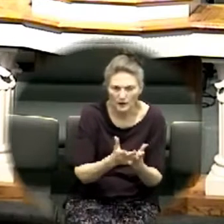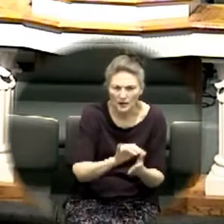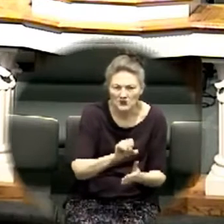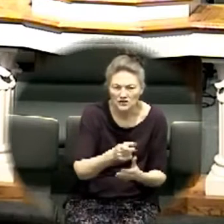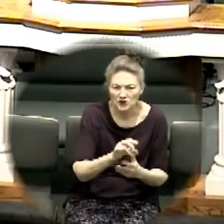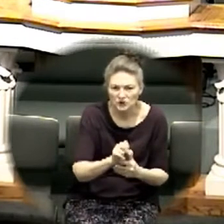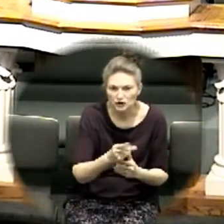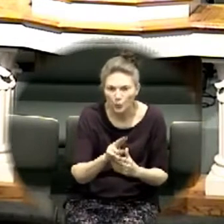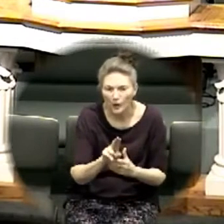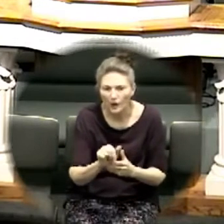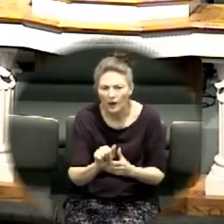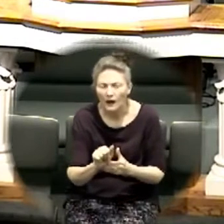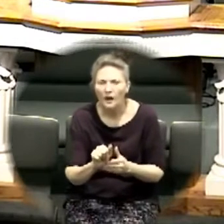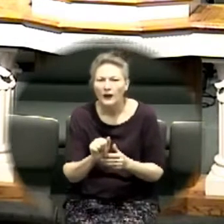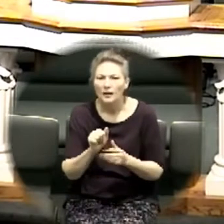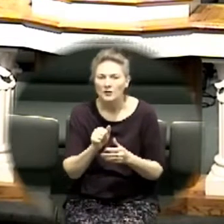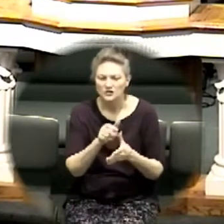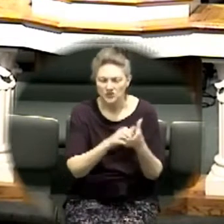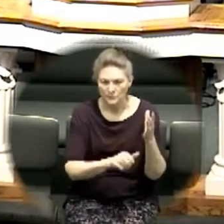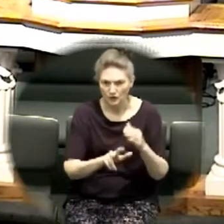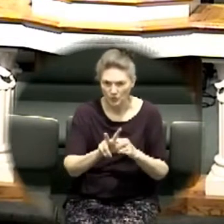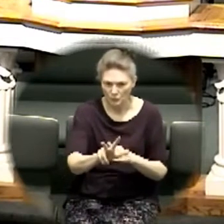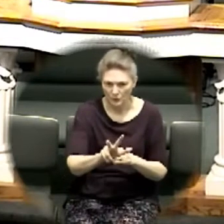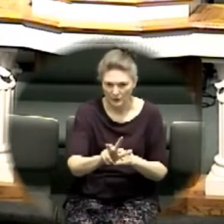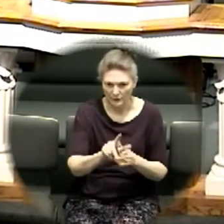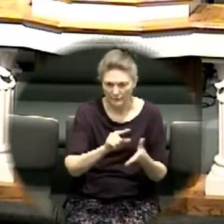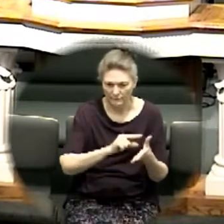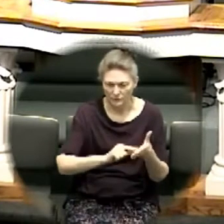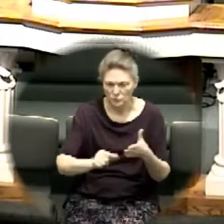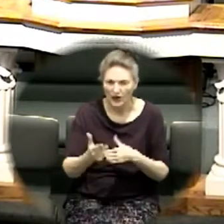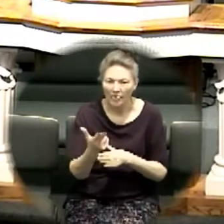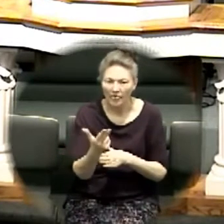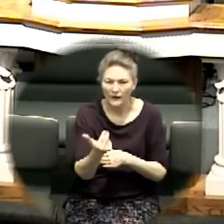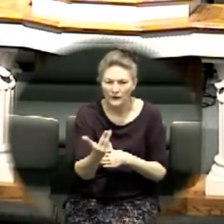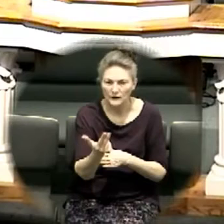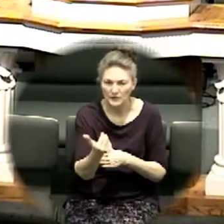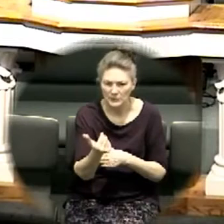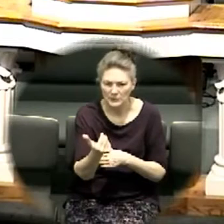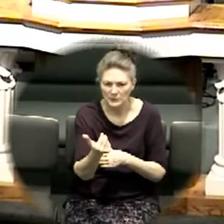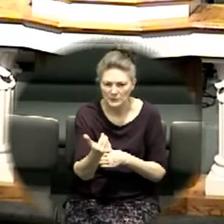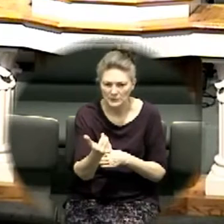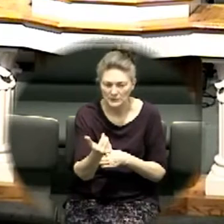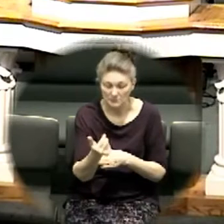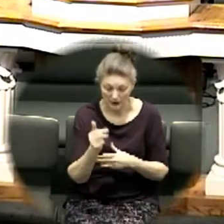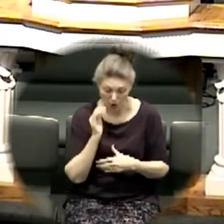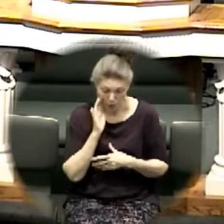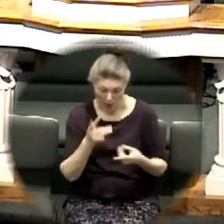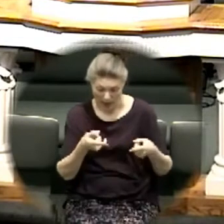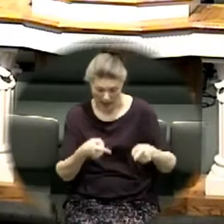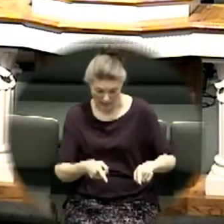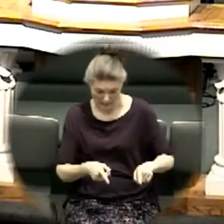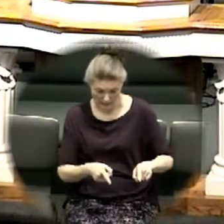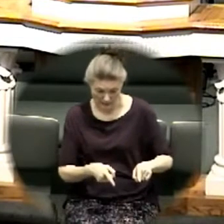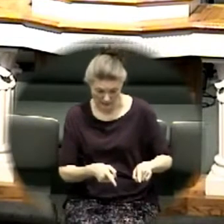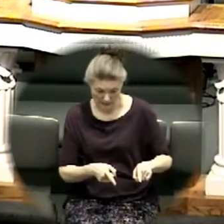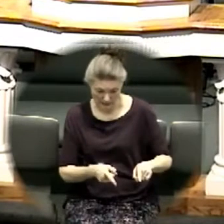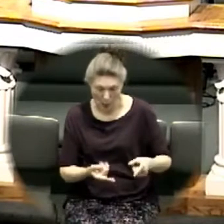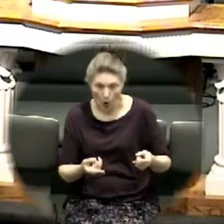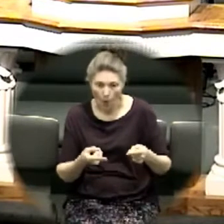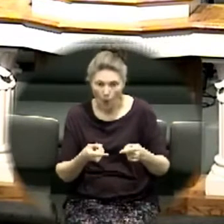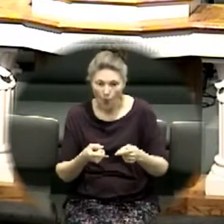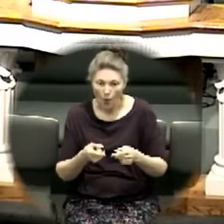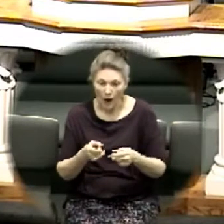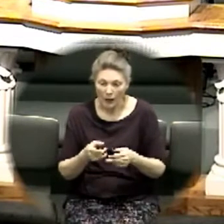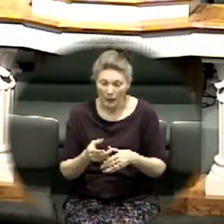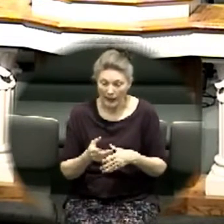the bible said and it shall come to pass as soon as the souls of the feet of the